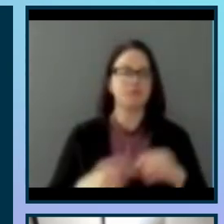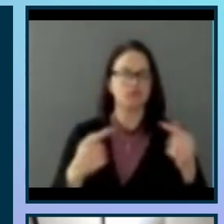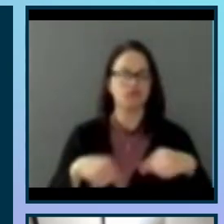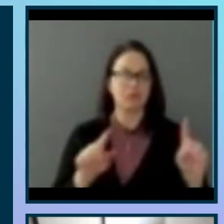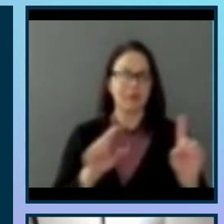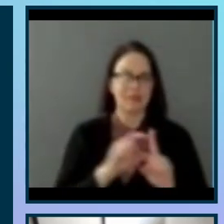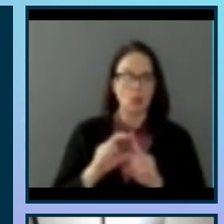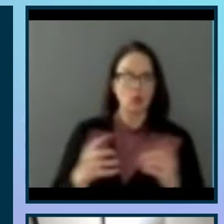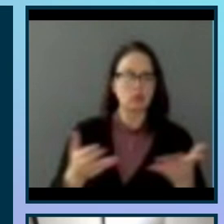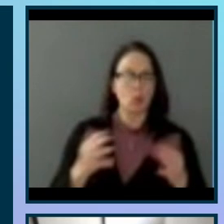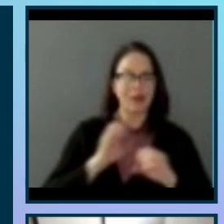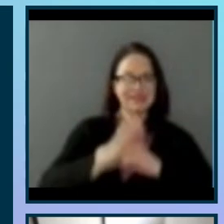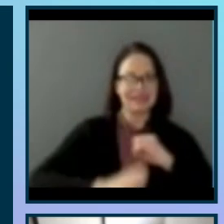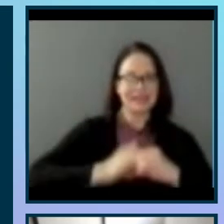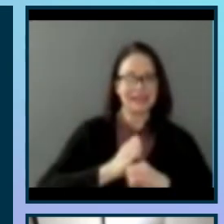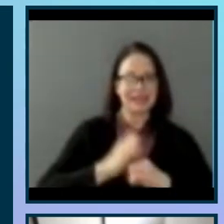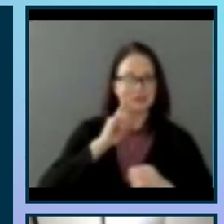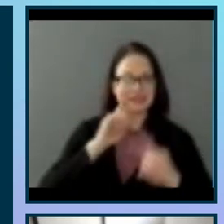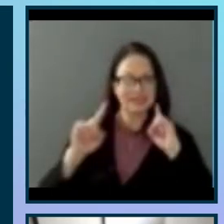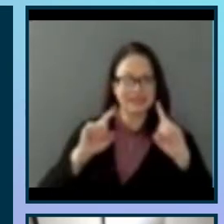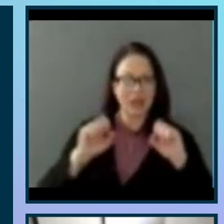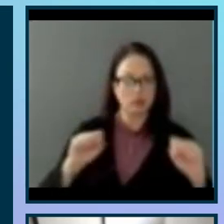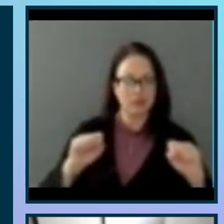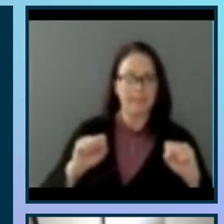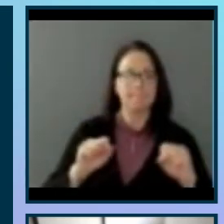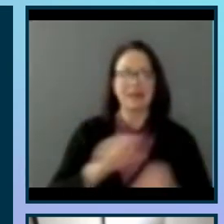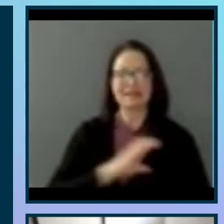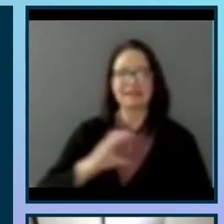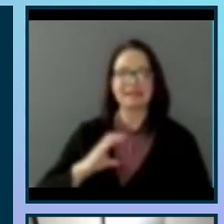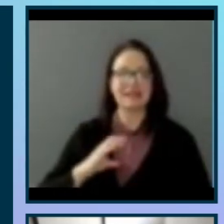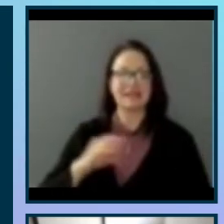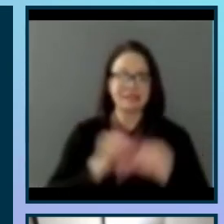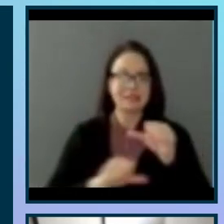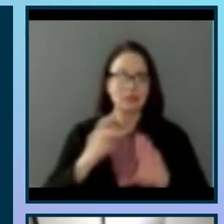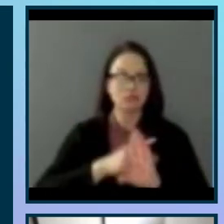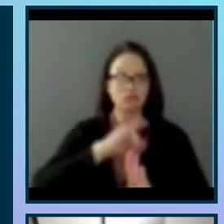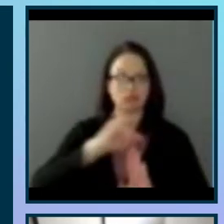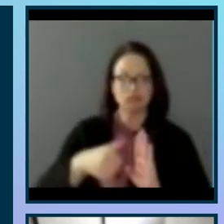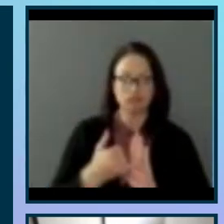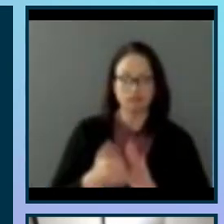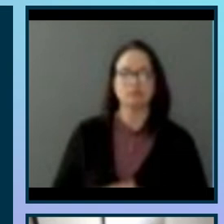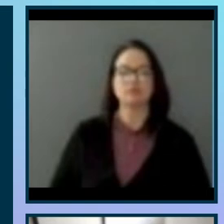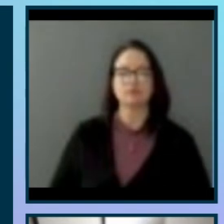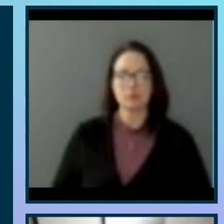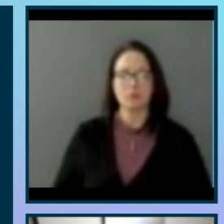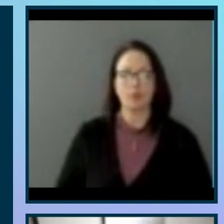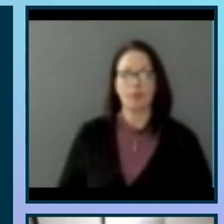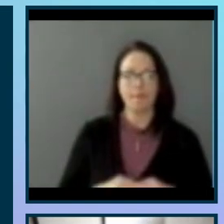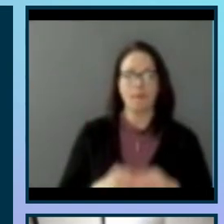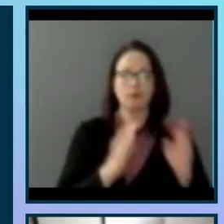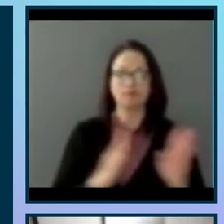an eclipse soundscape citizen science project along with some lorem ipsum. Next to that